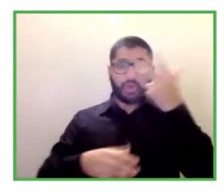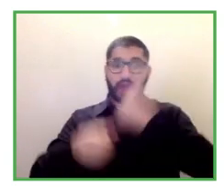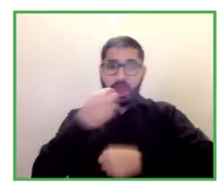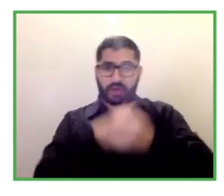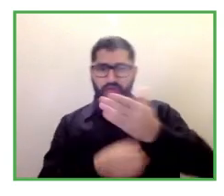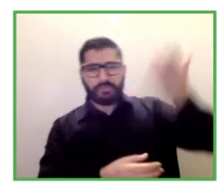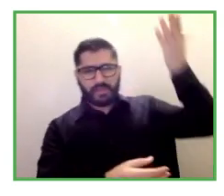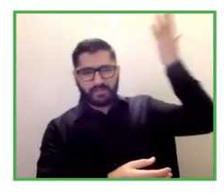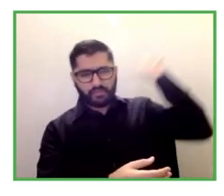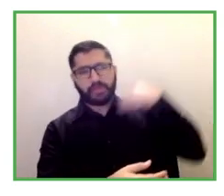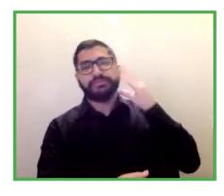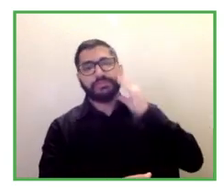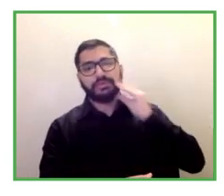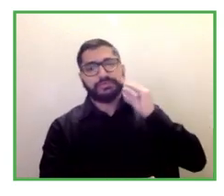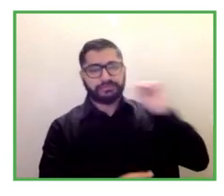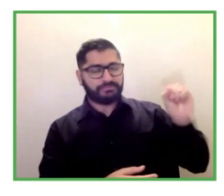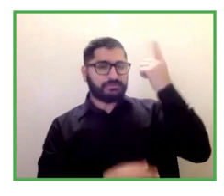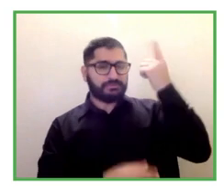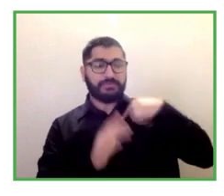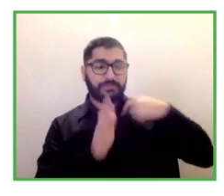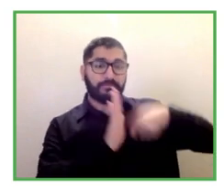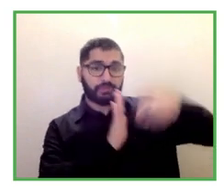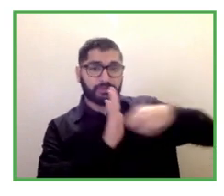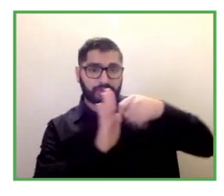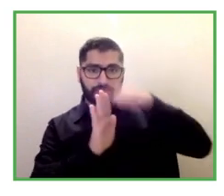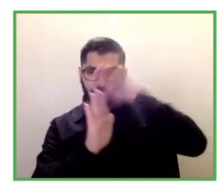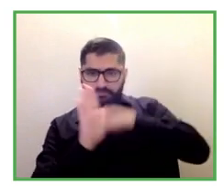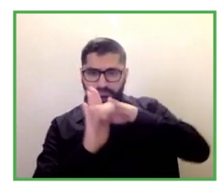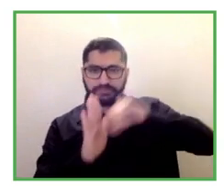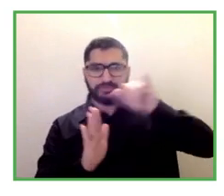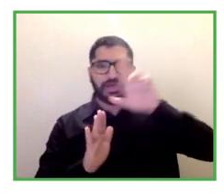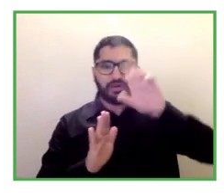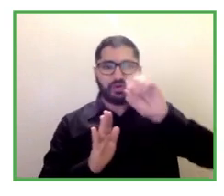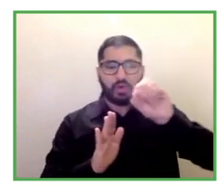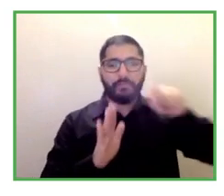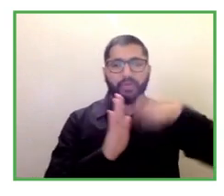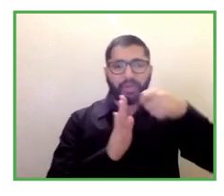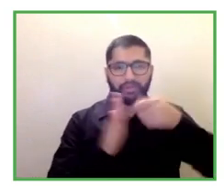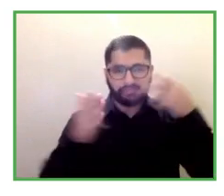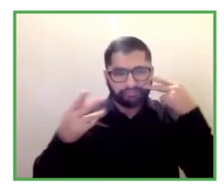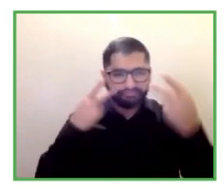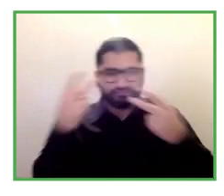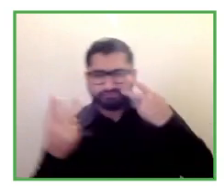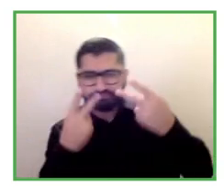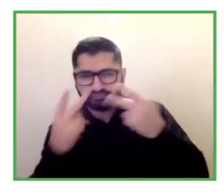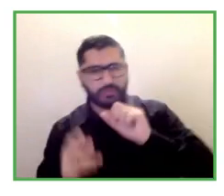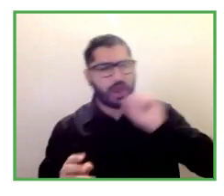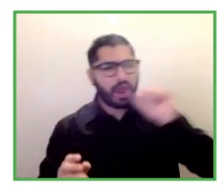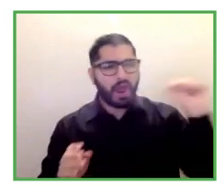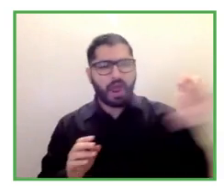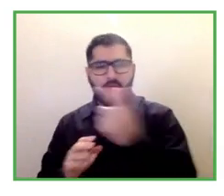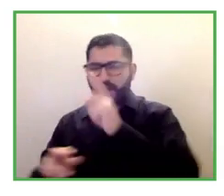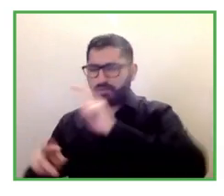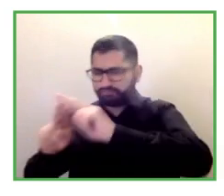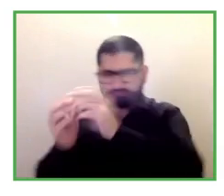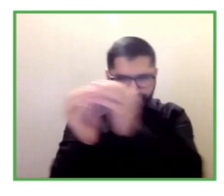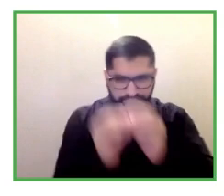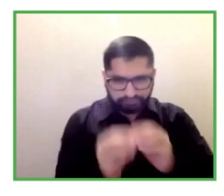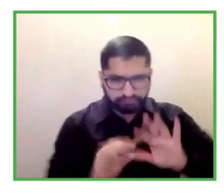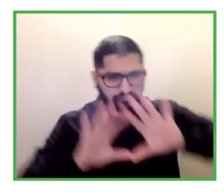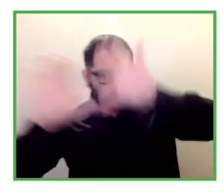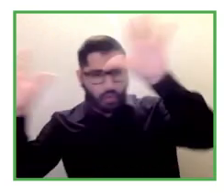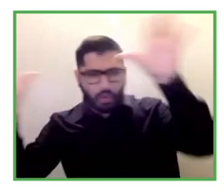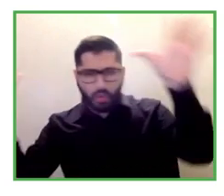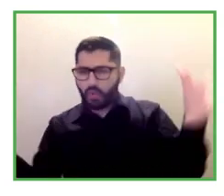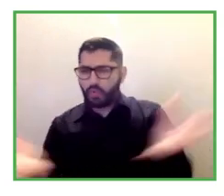it seemed to me like such amazing projects and who am i how can i really uh contribute how can i really